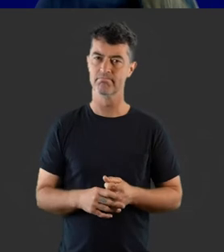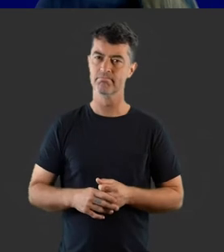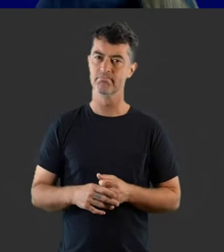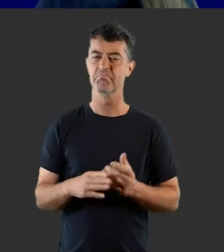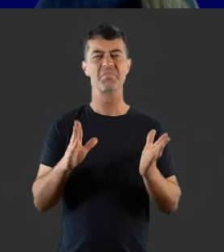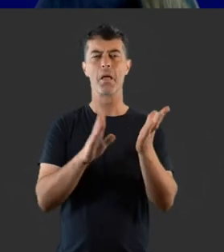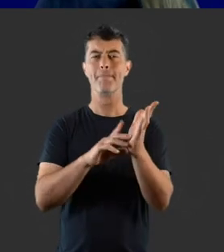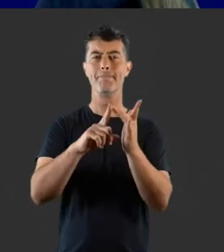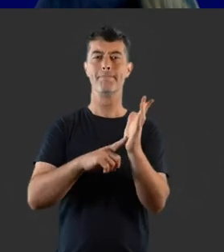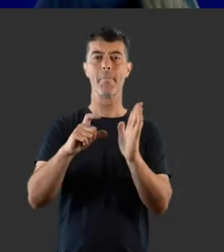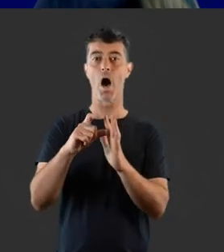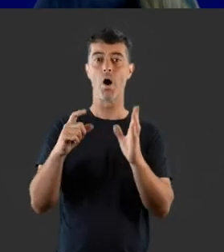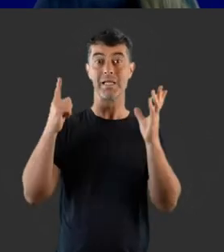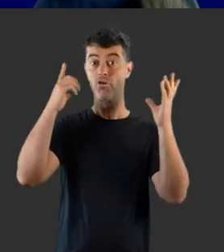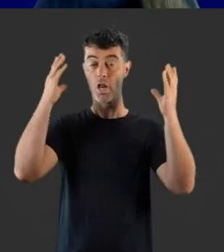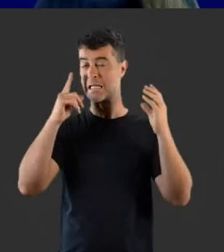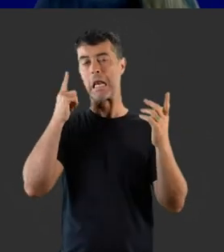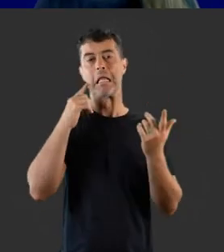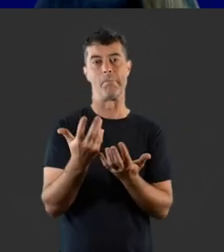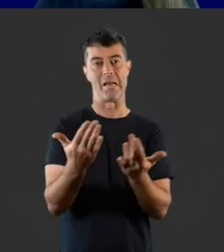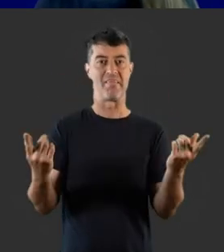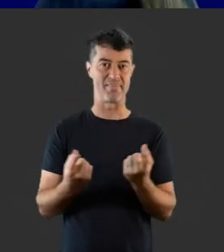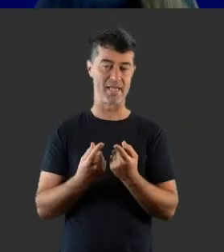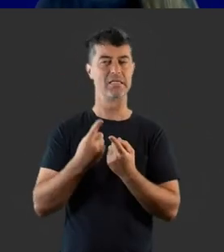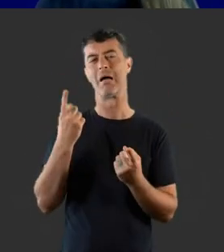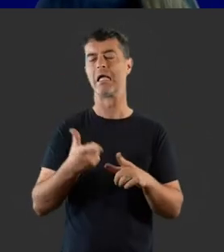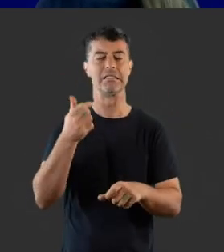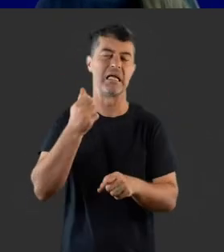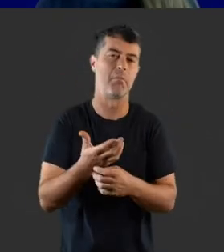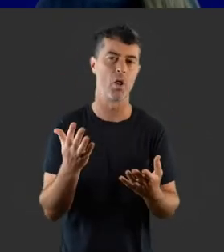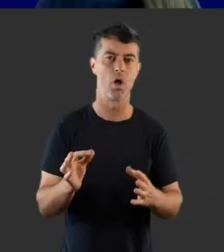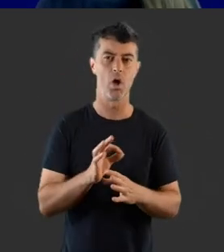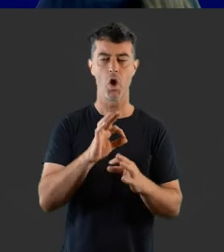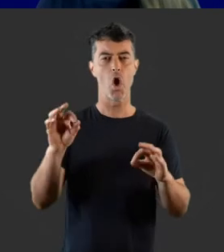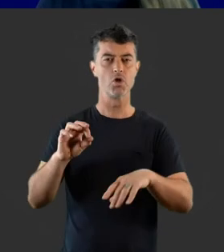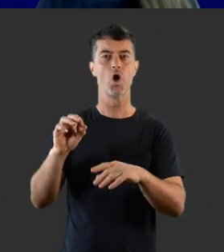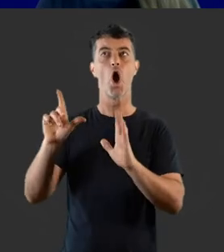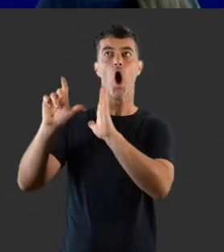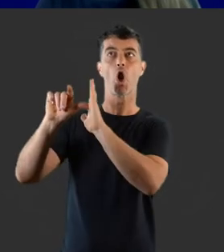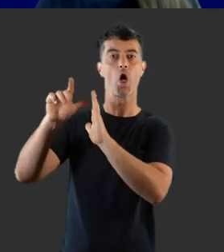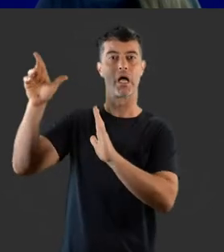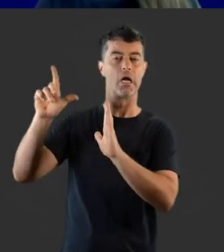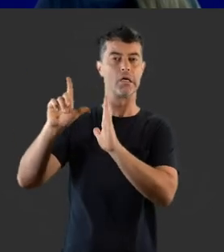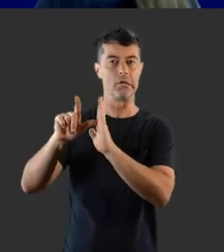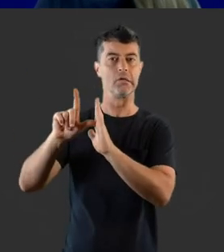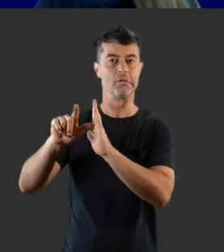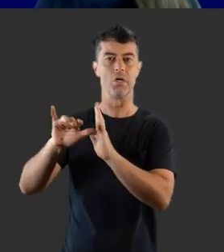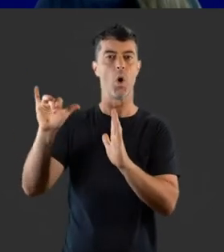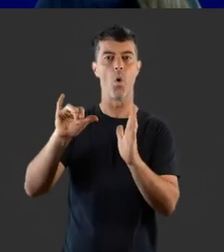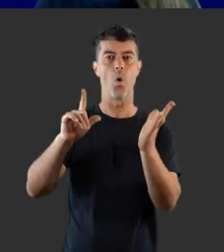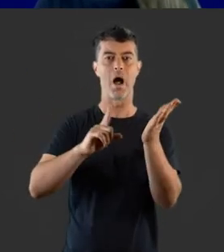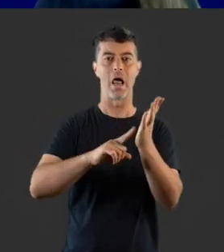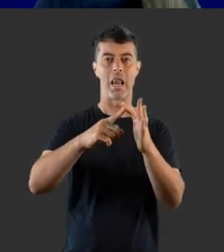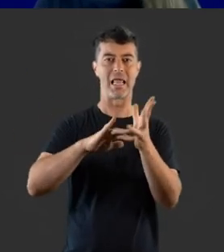With a mild loss, a person can hear many things, but for example, not a clock ticking, leaves